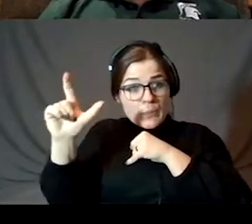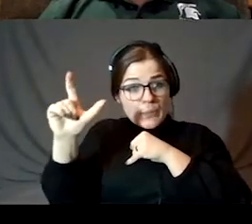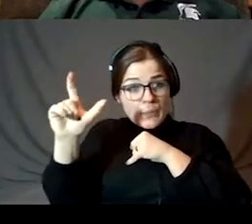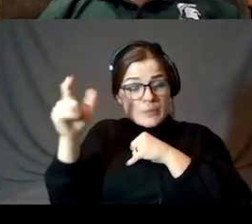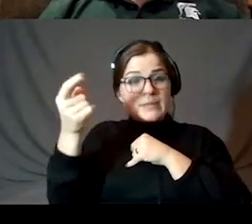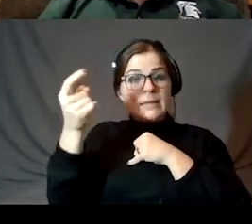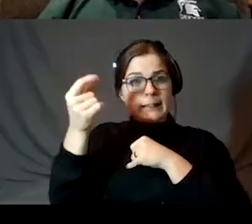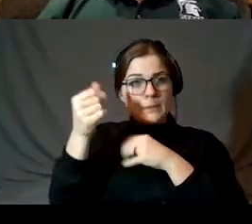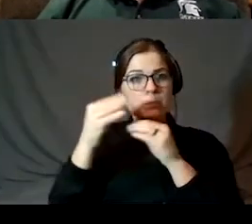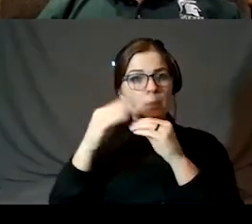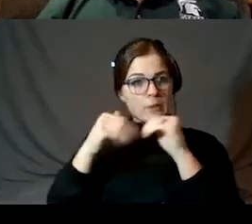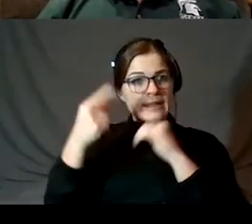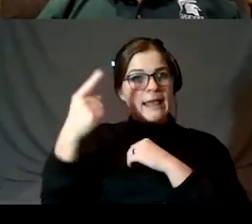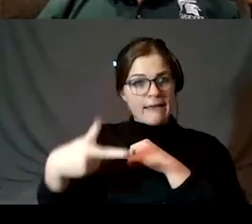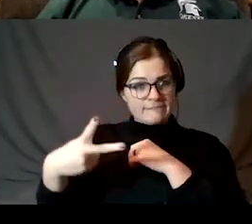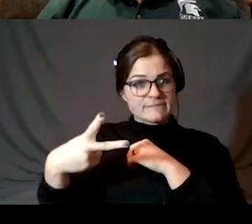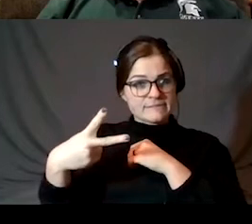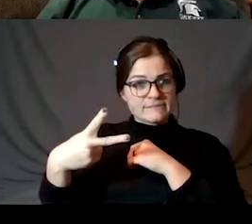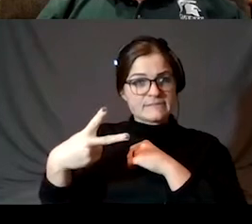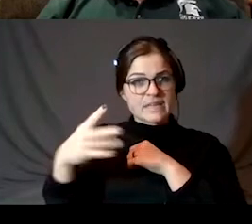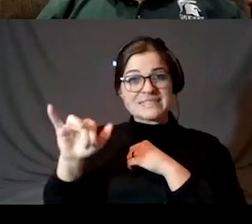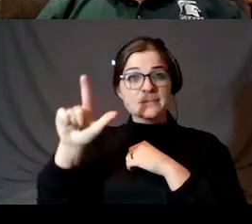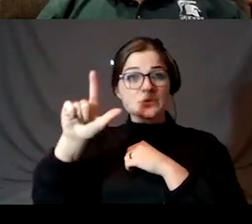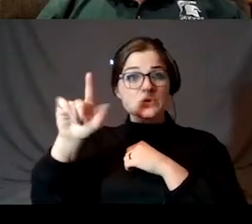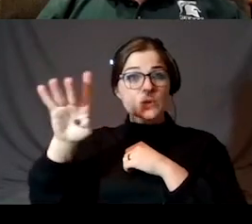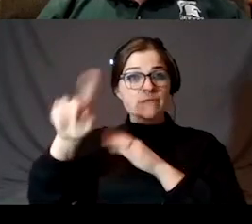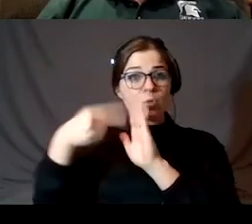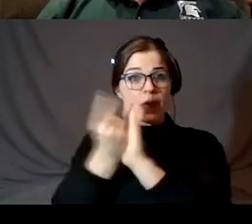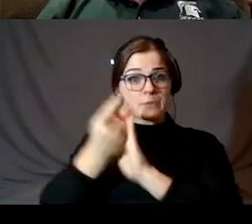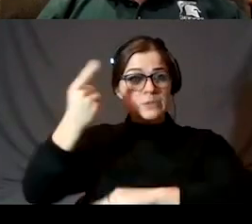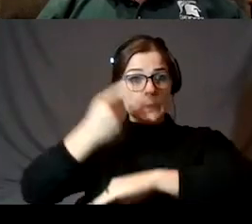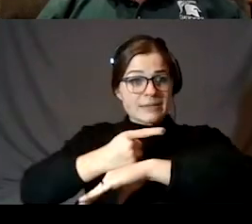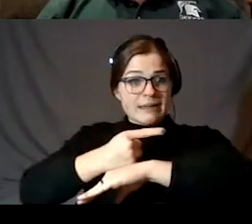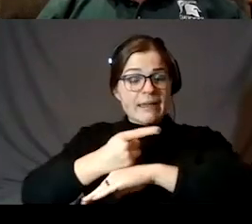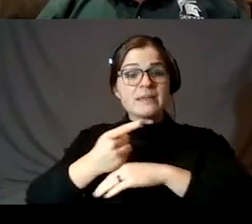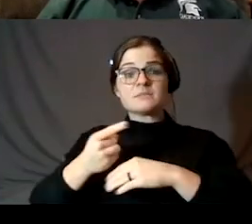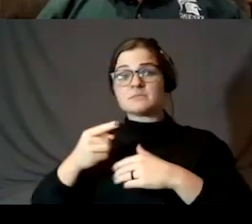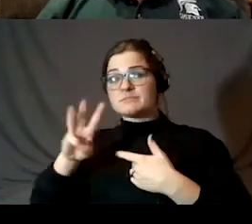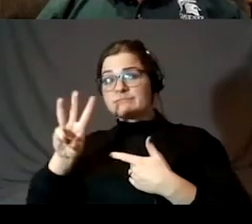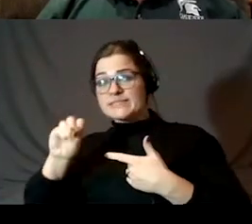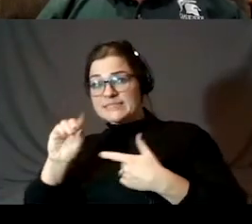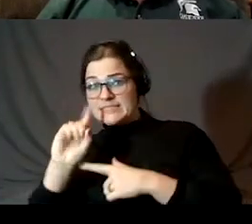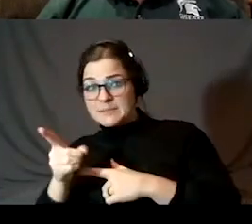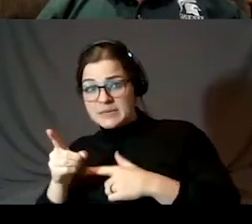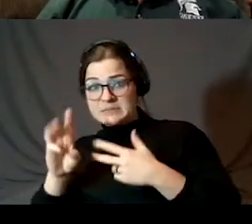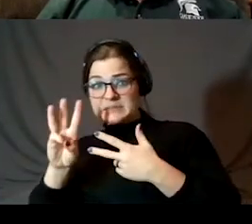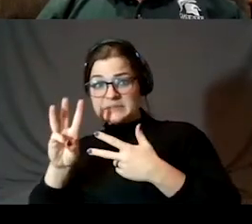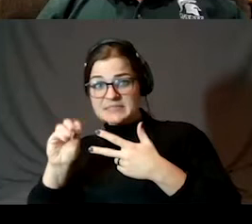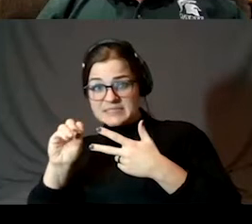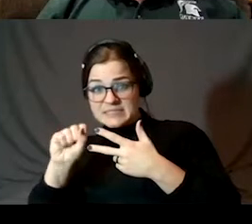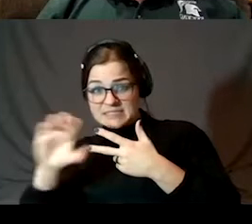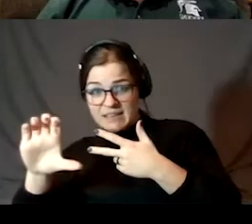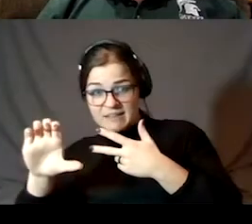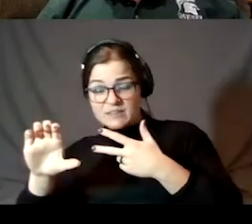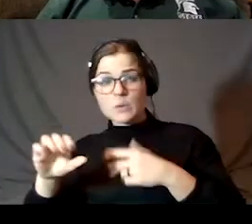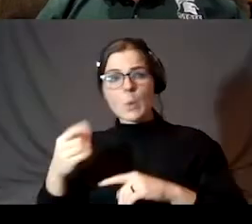bit more than half that. Just like a day has 24 hours and then 60 minutes and 60 seconds. A degree has